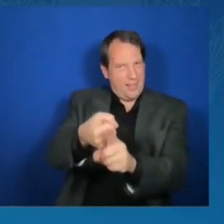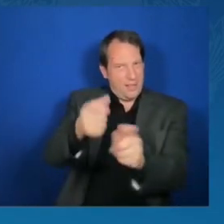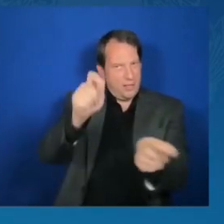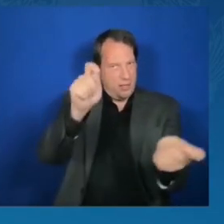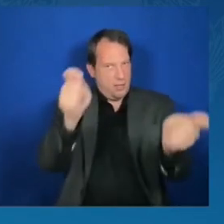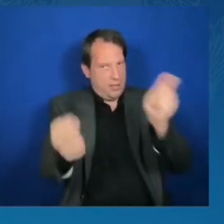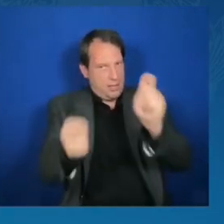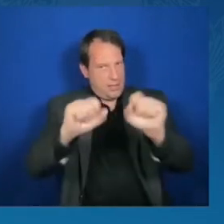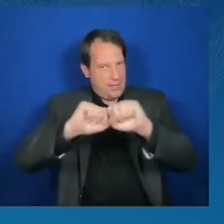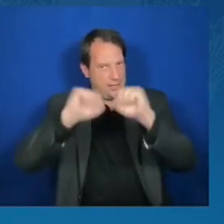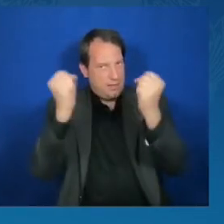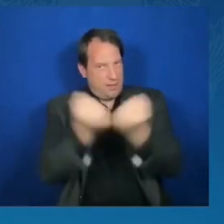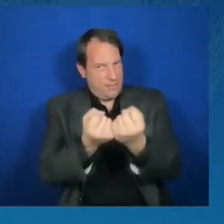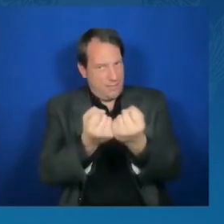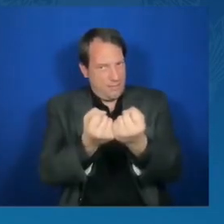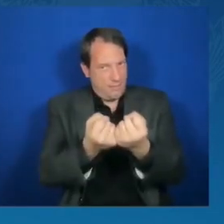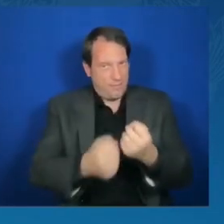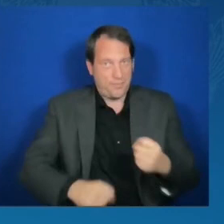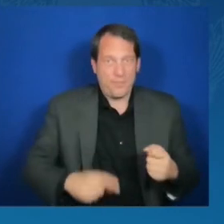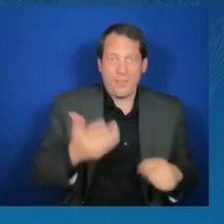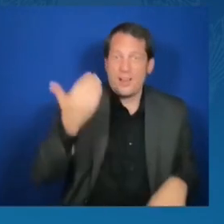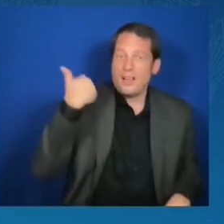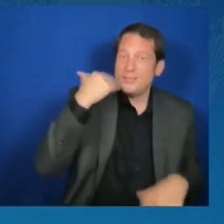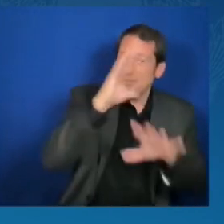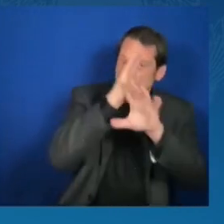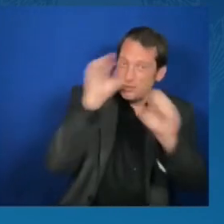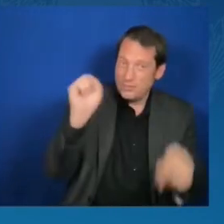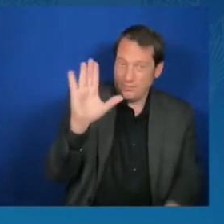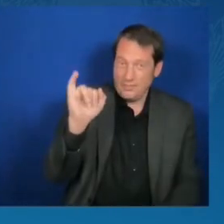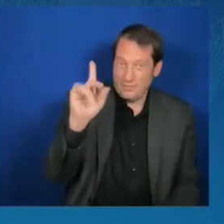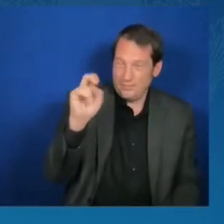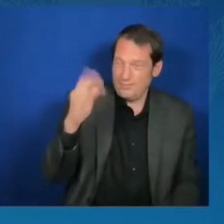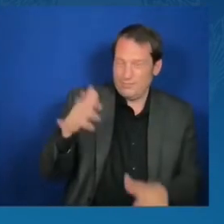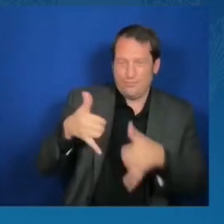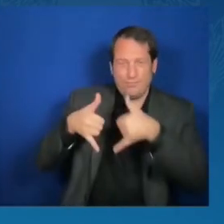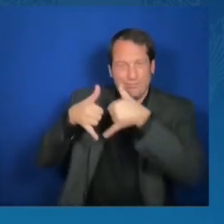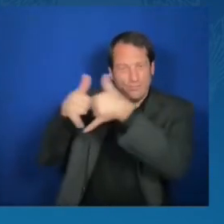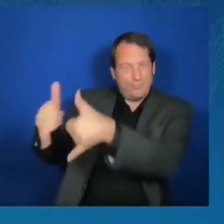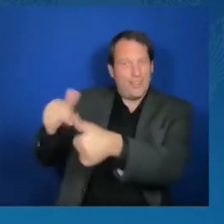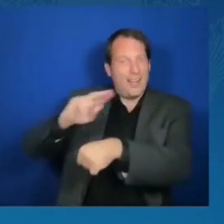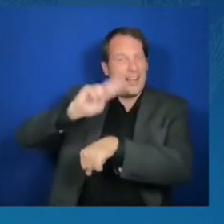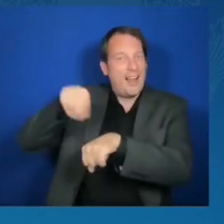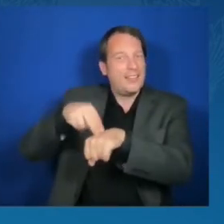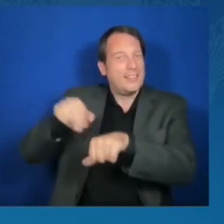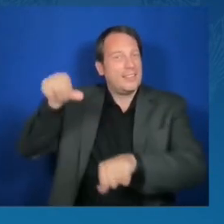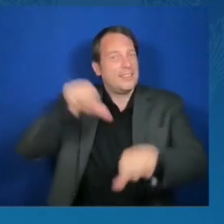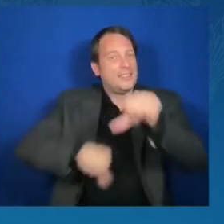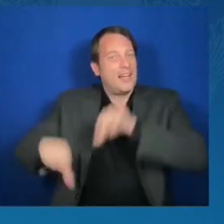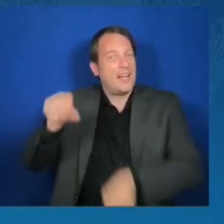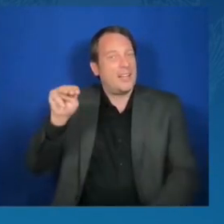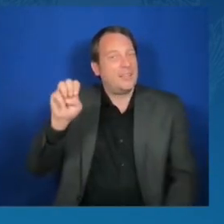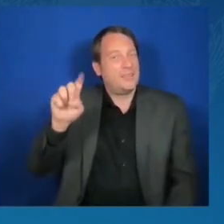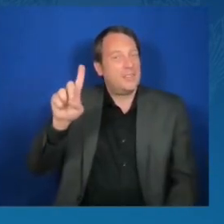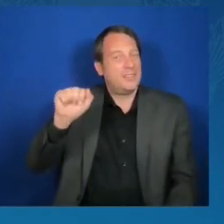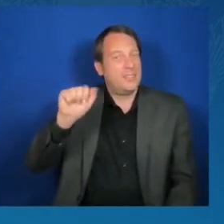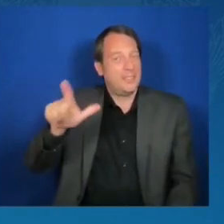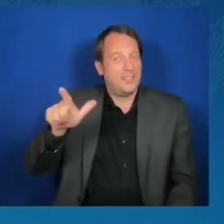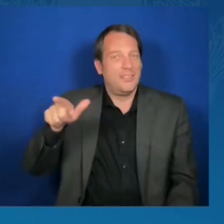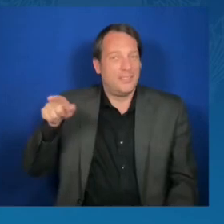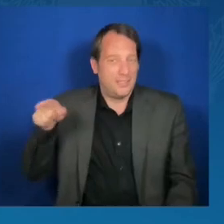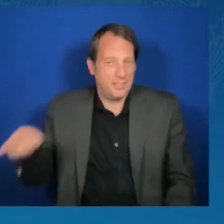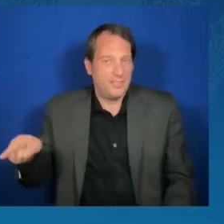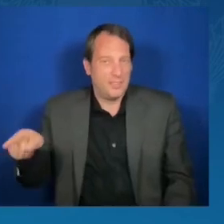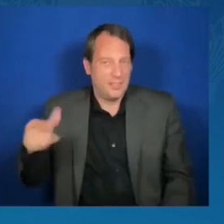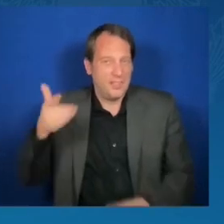an Ethiopian American plant genesis whose research is helping literally millions of people grow crops that can withstand extreme